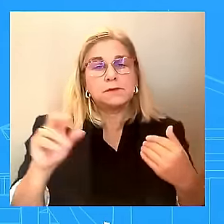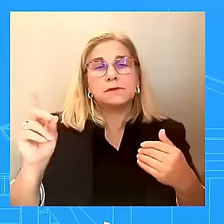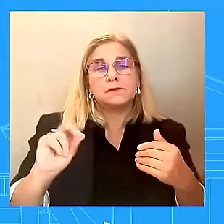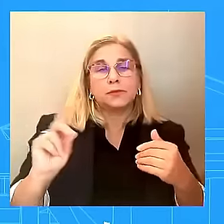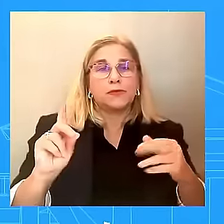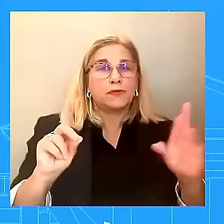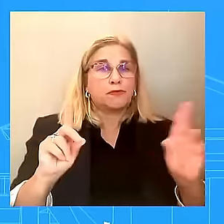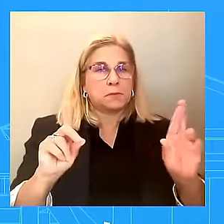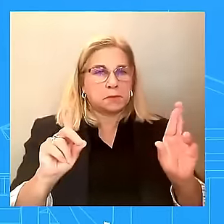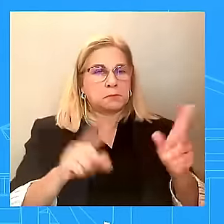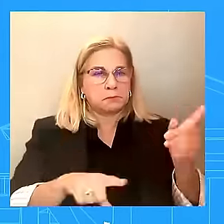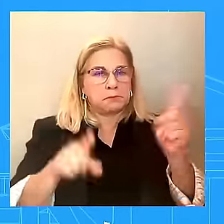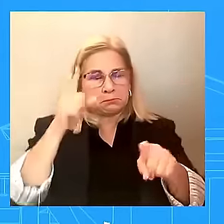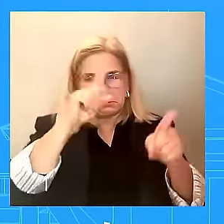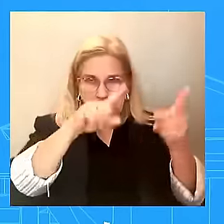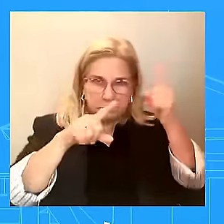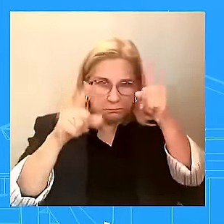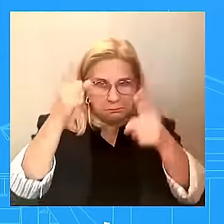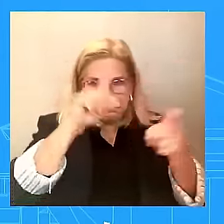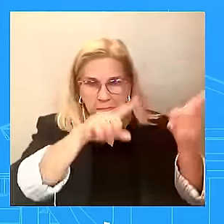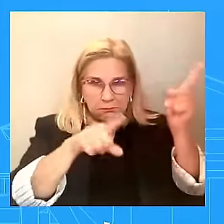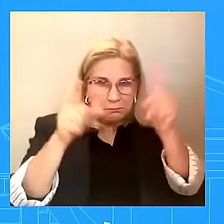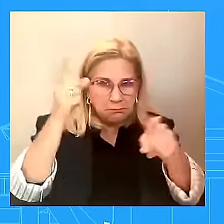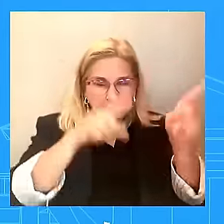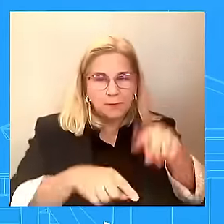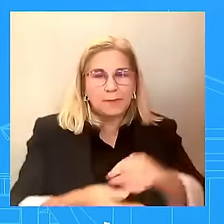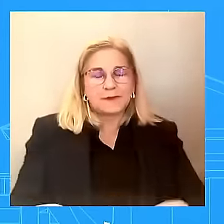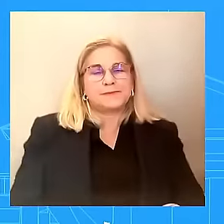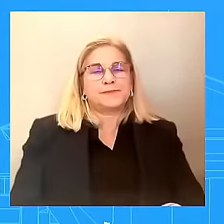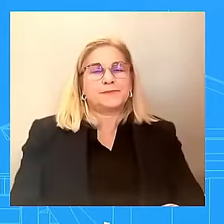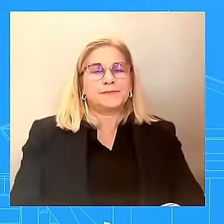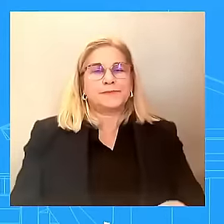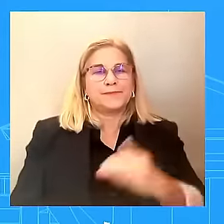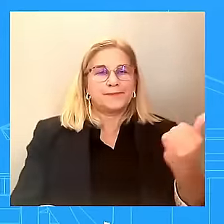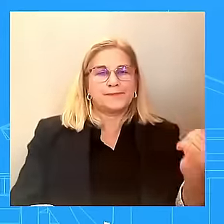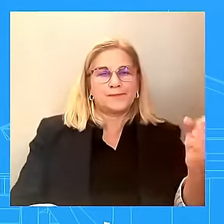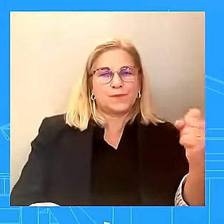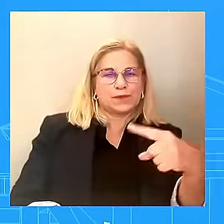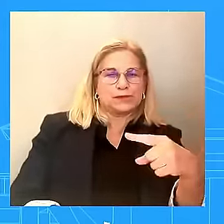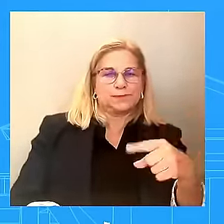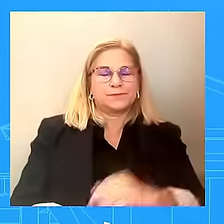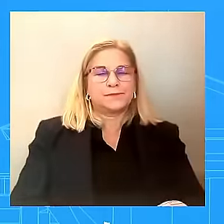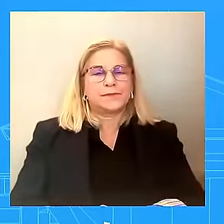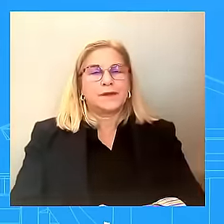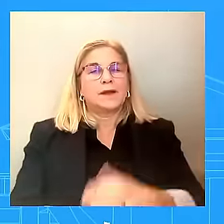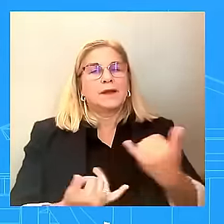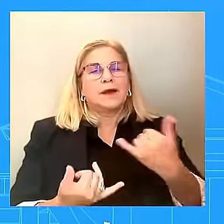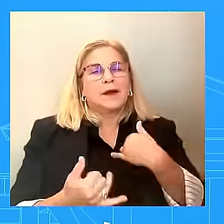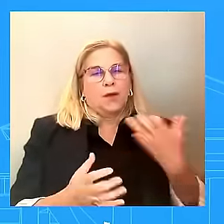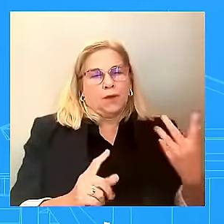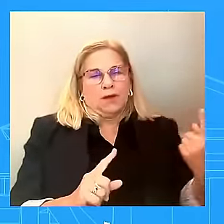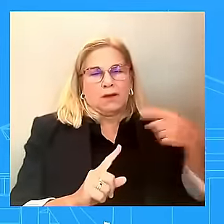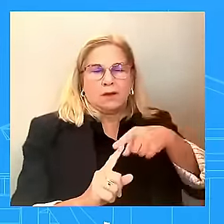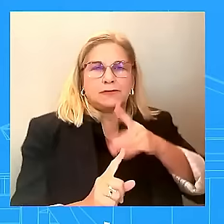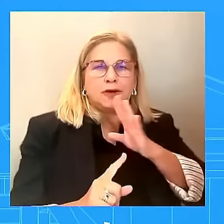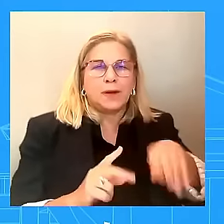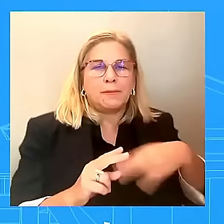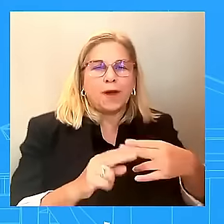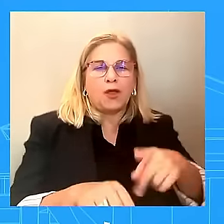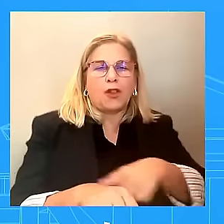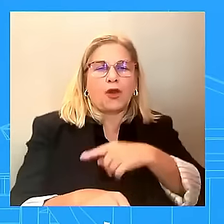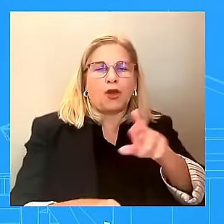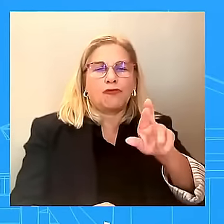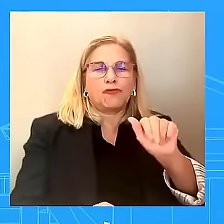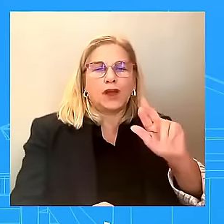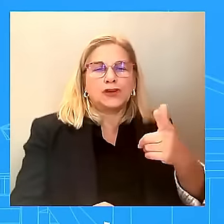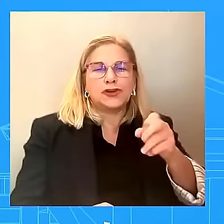interrupt Suja. Our latest reporting is that President Biden has not changed his position on this in part because the Pentagon has assessed